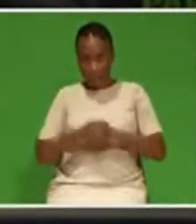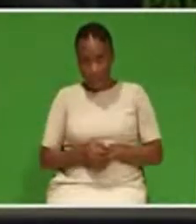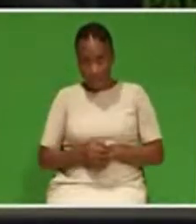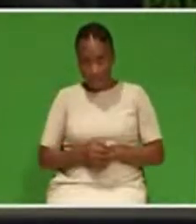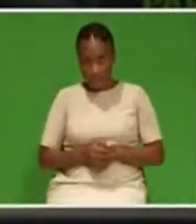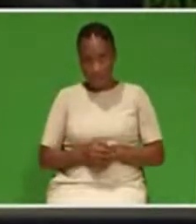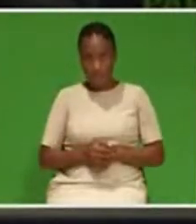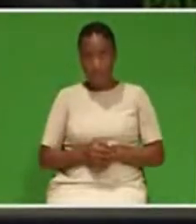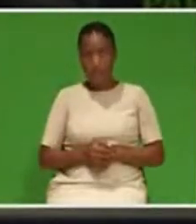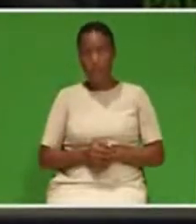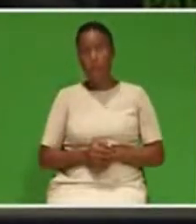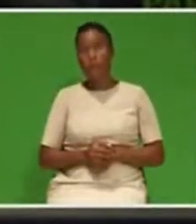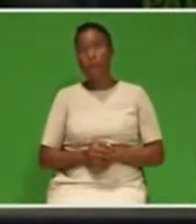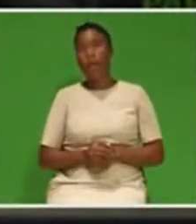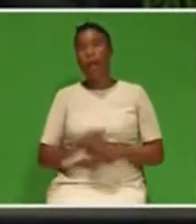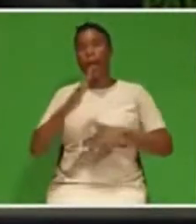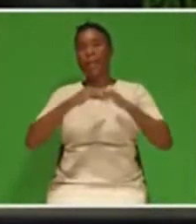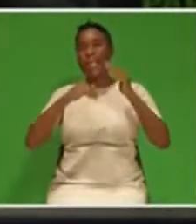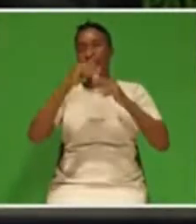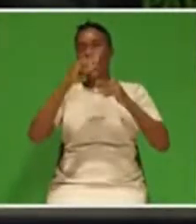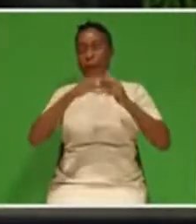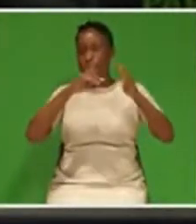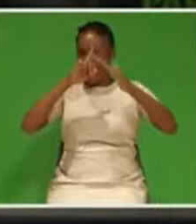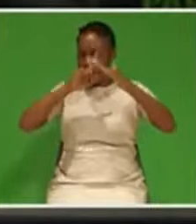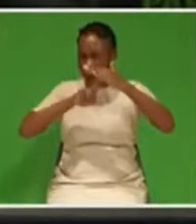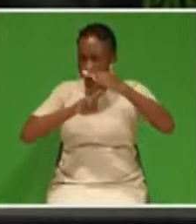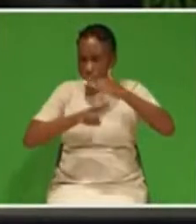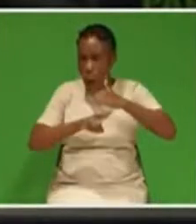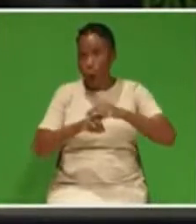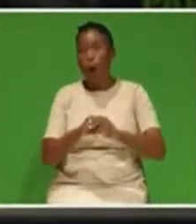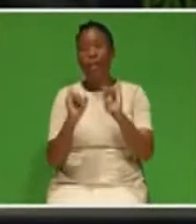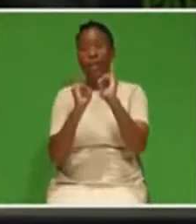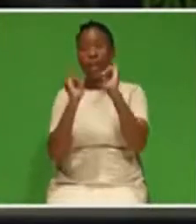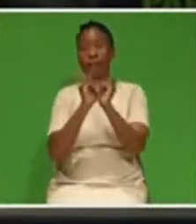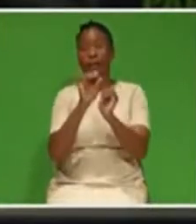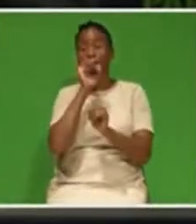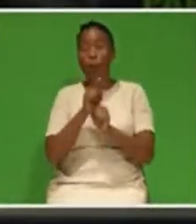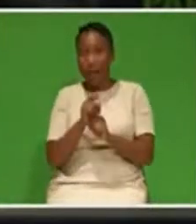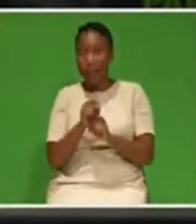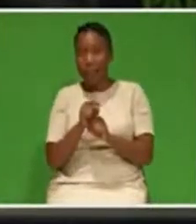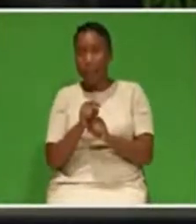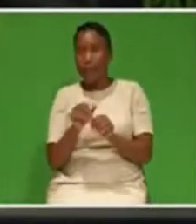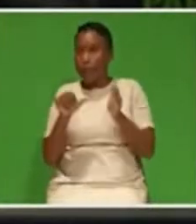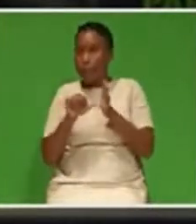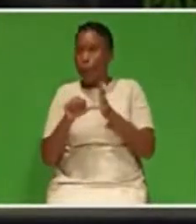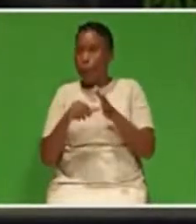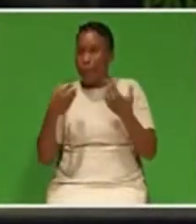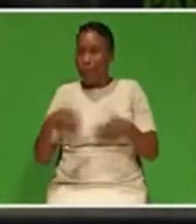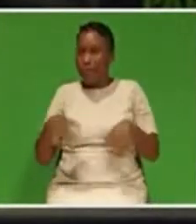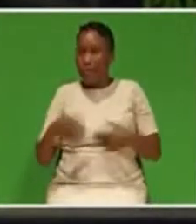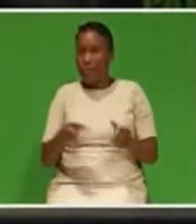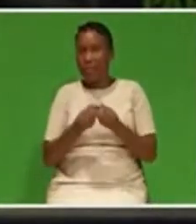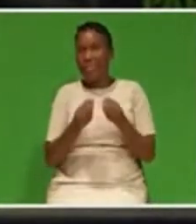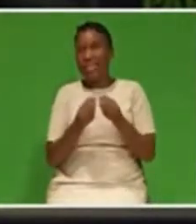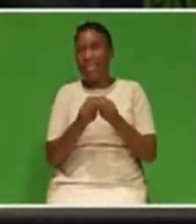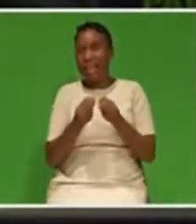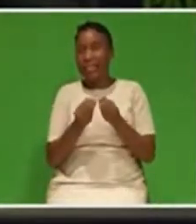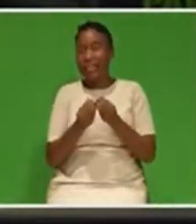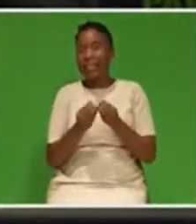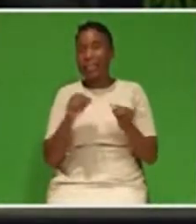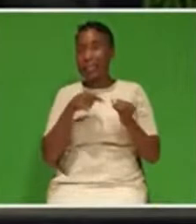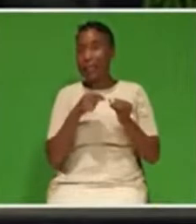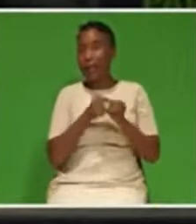means addressing the fundamental threat of climate change and